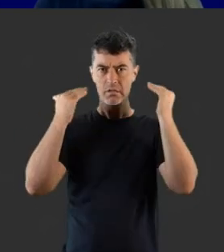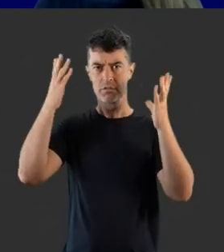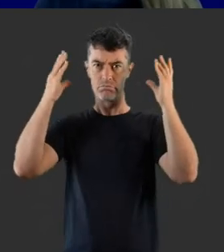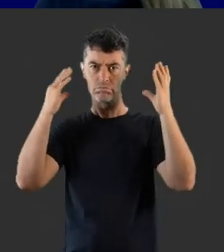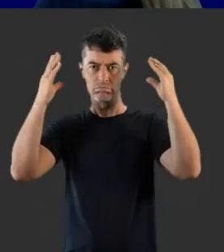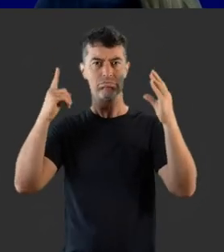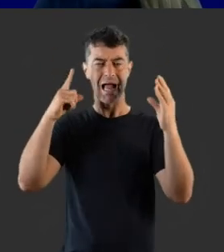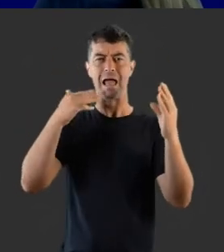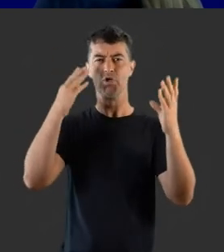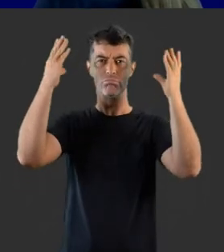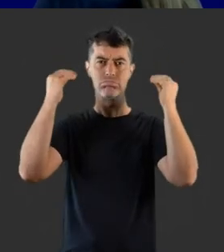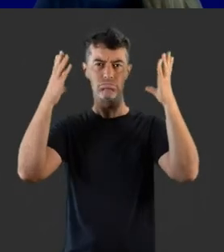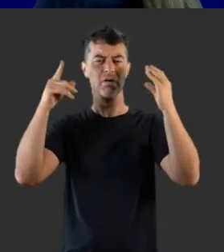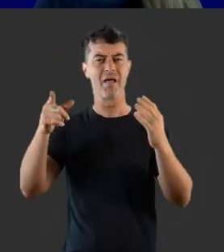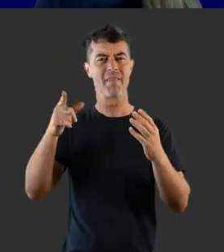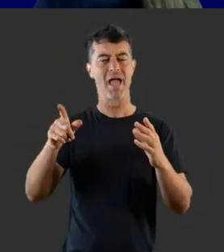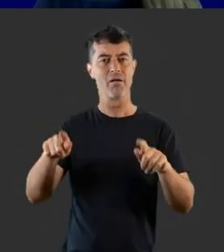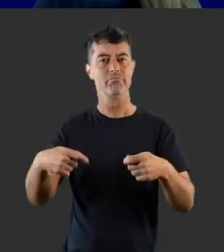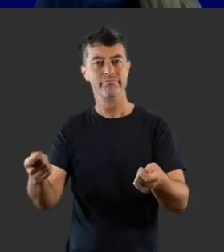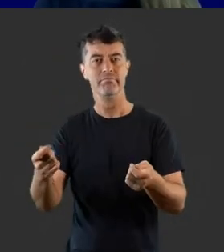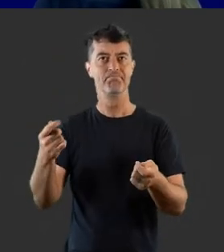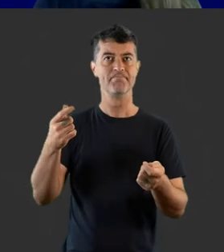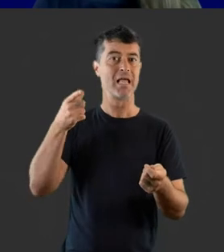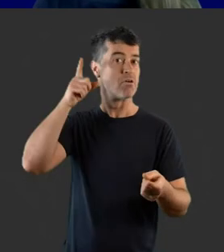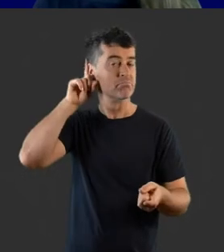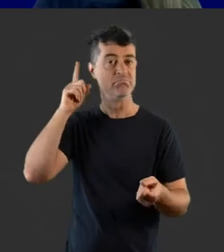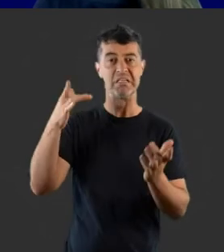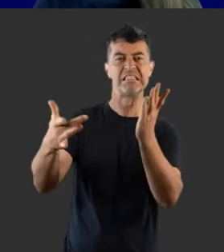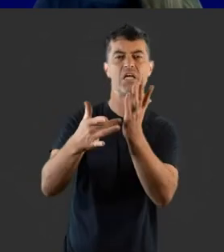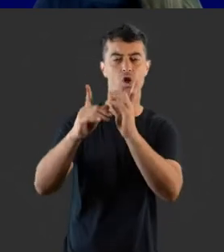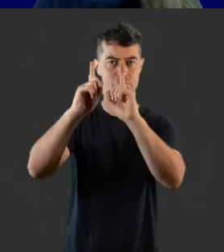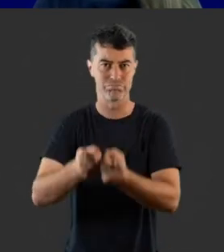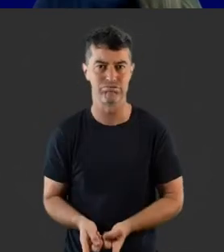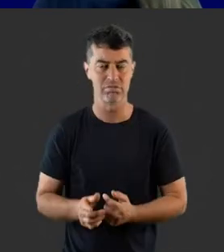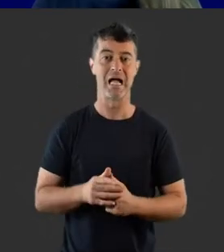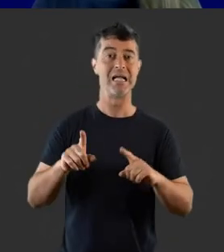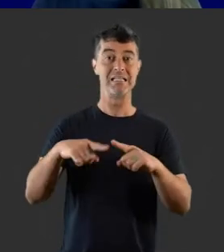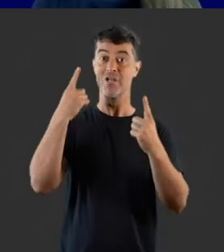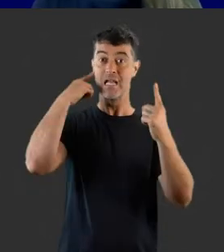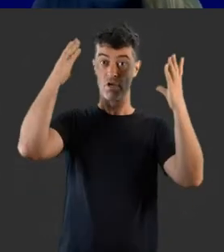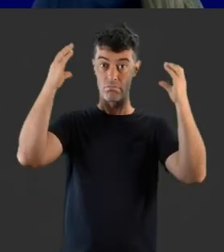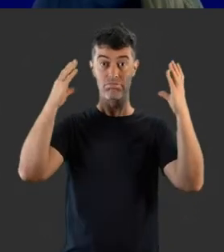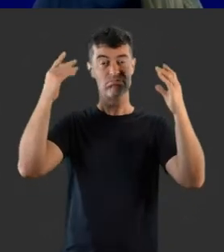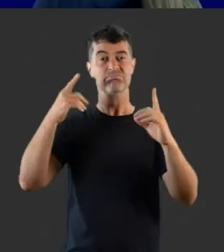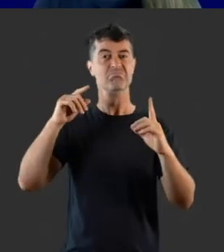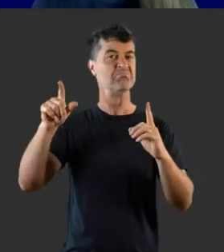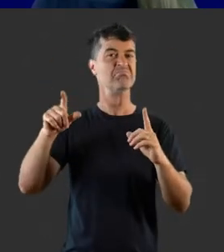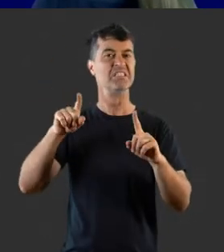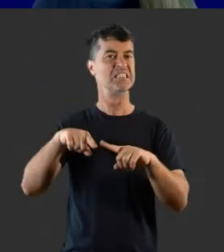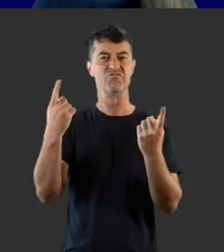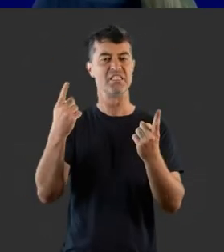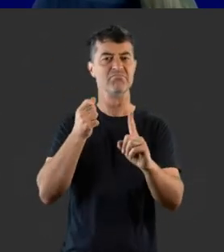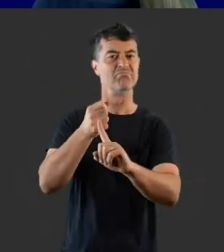of hearing loss. They also prescribe and program hearing technologies. Different hearing levels result from